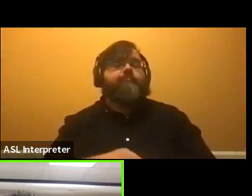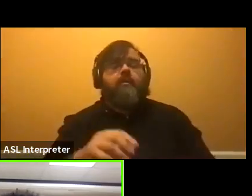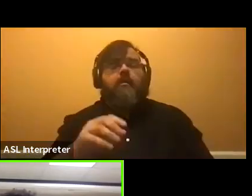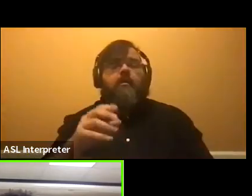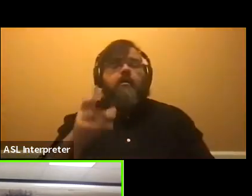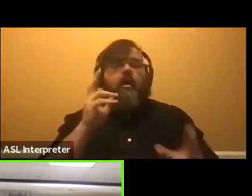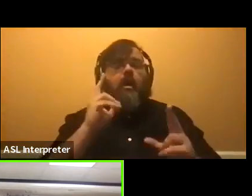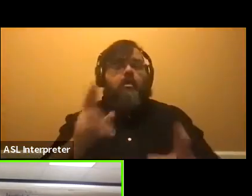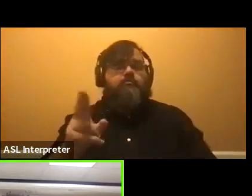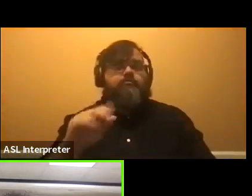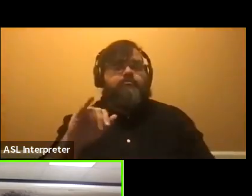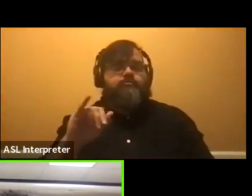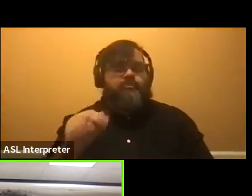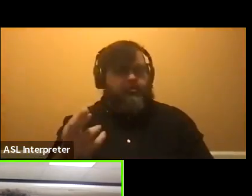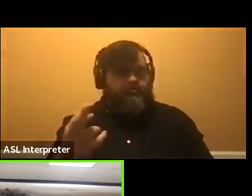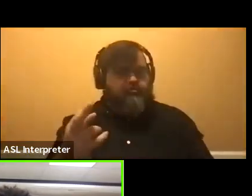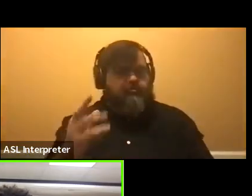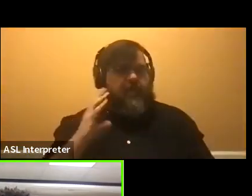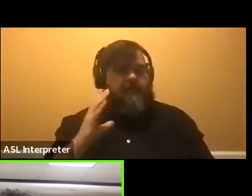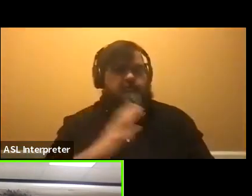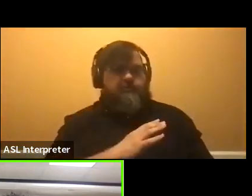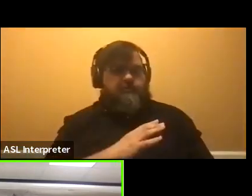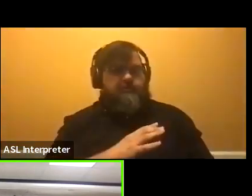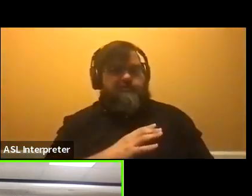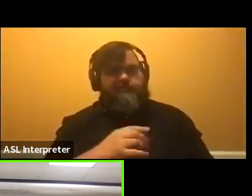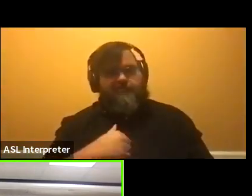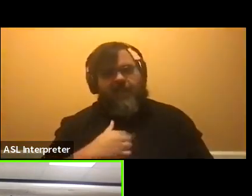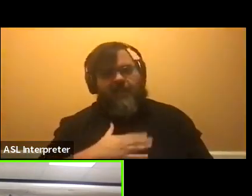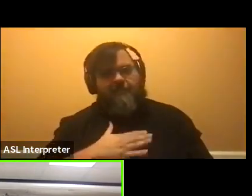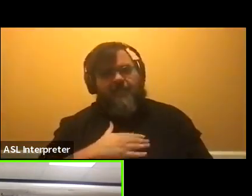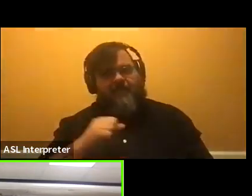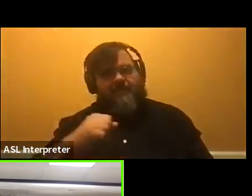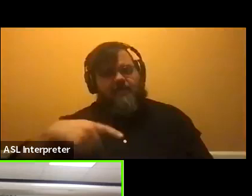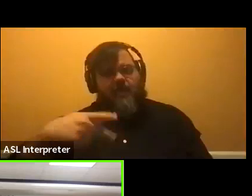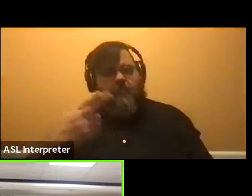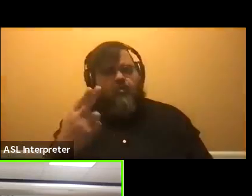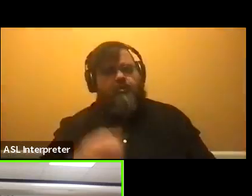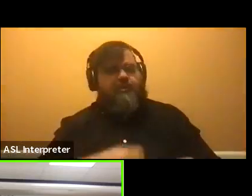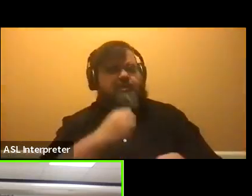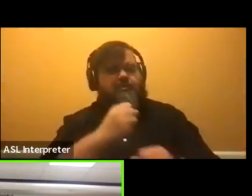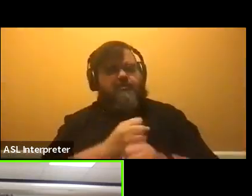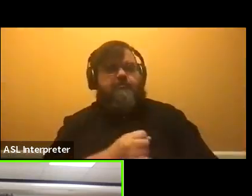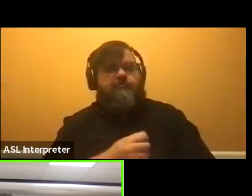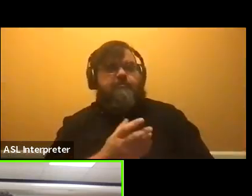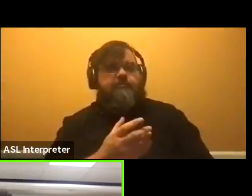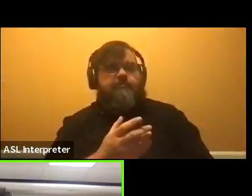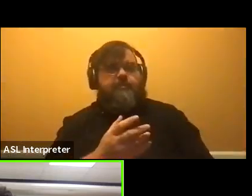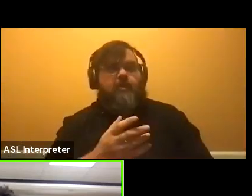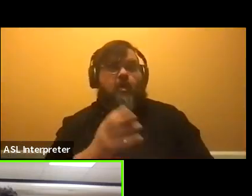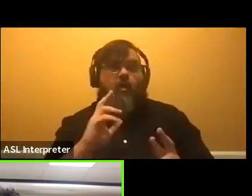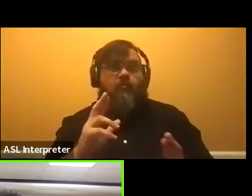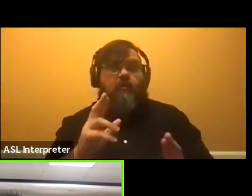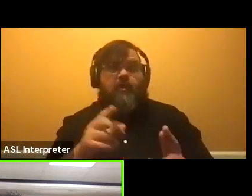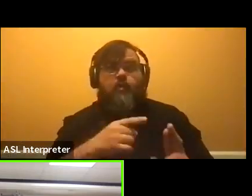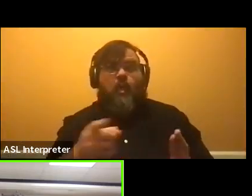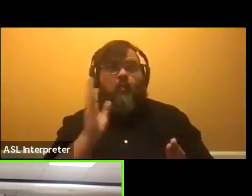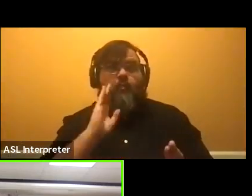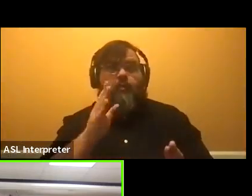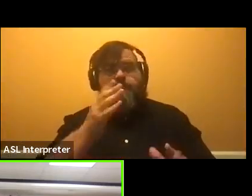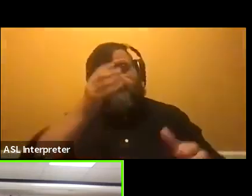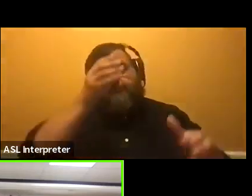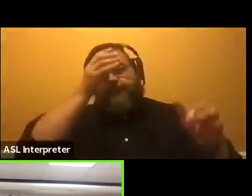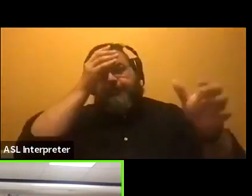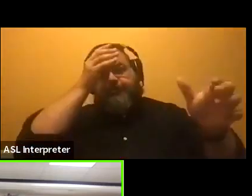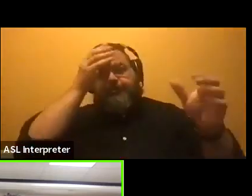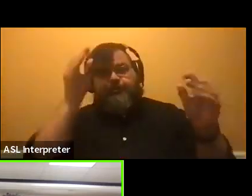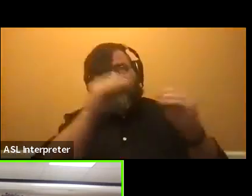and, um, after becoming an honor scholar. So hopefully you all will know more than I did coming in. one